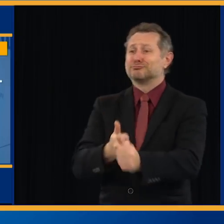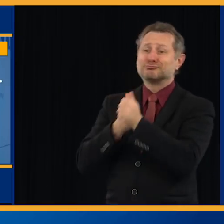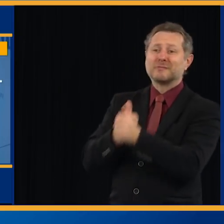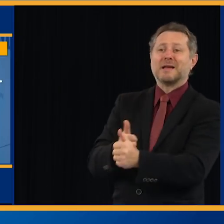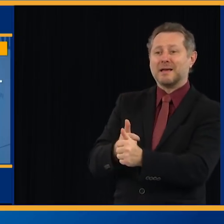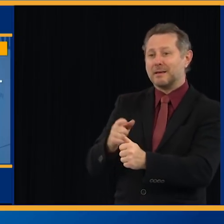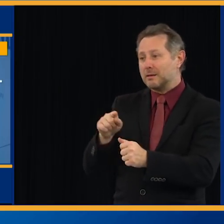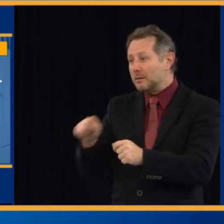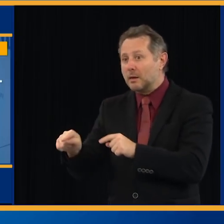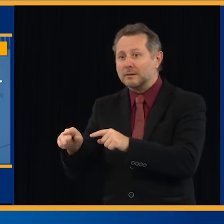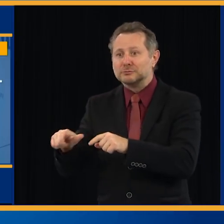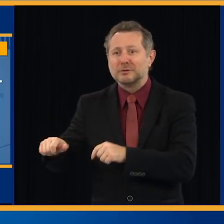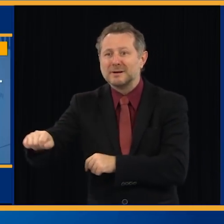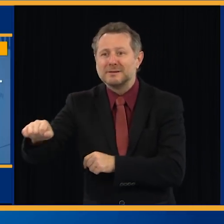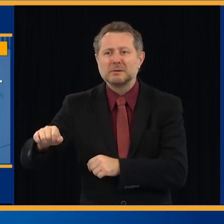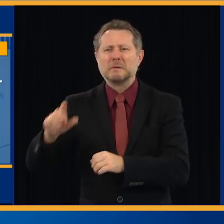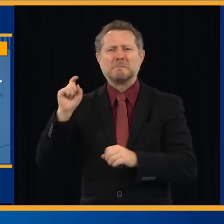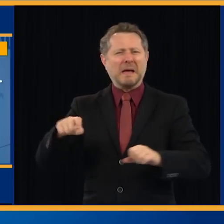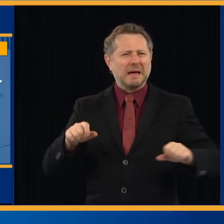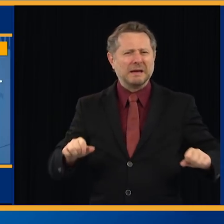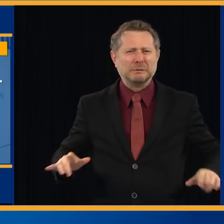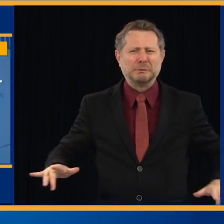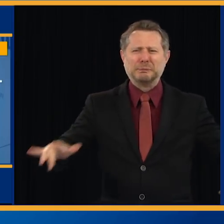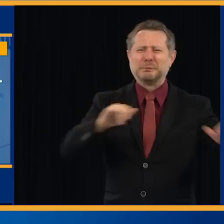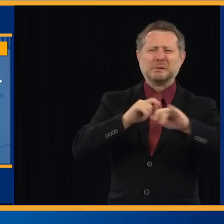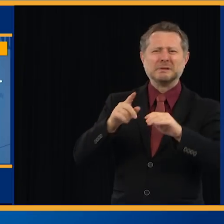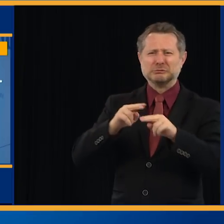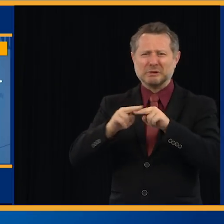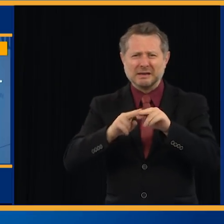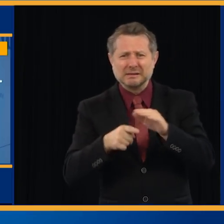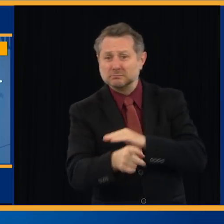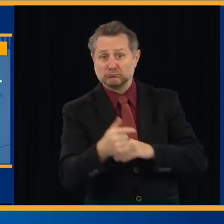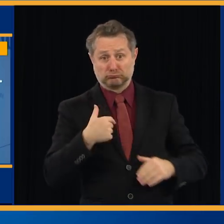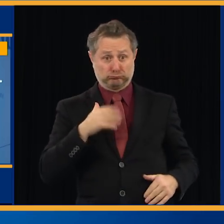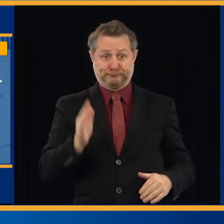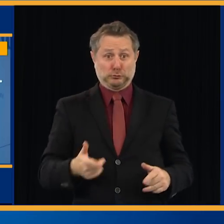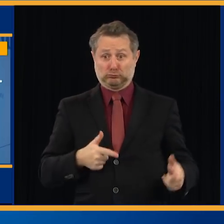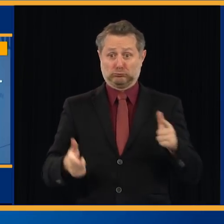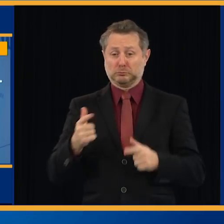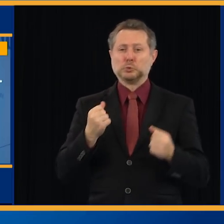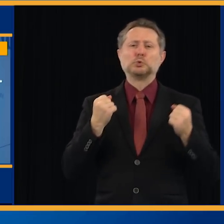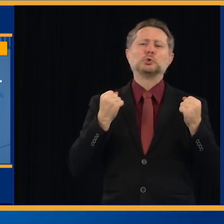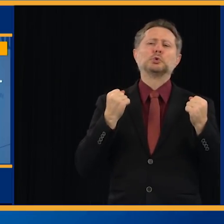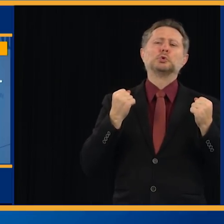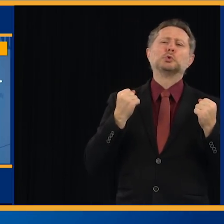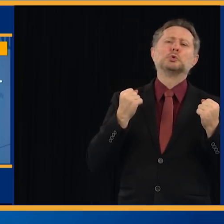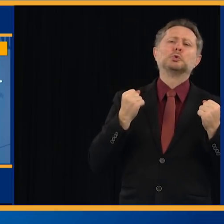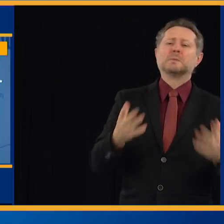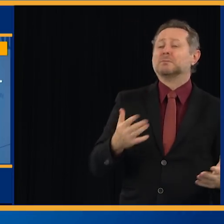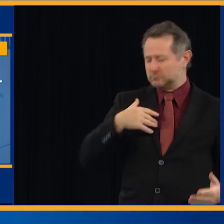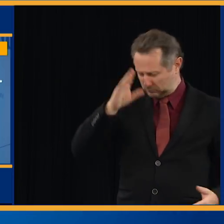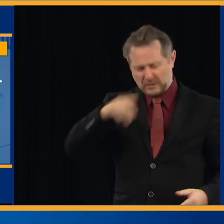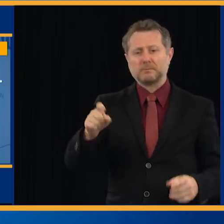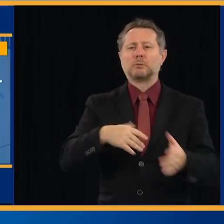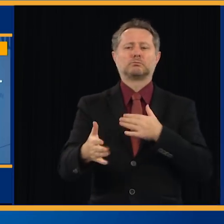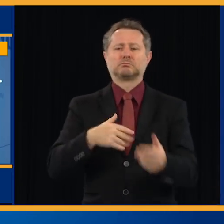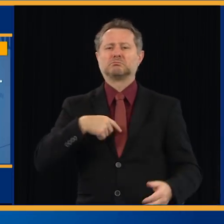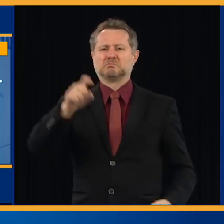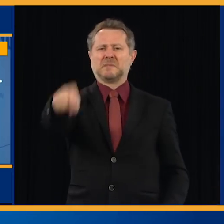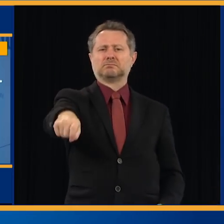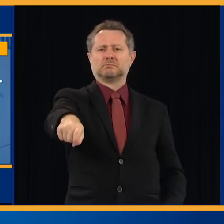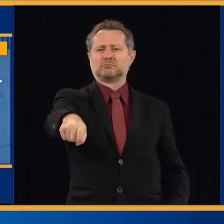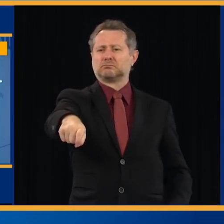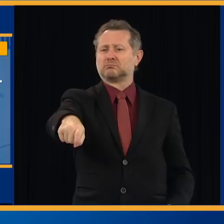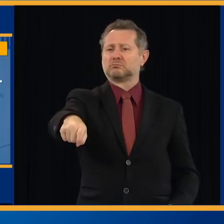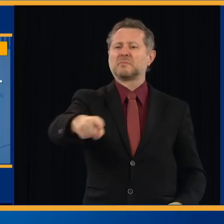cars before. But so what? That's what we have to do. So figure out how to do what you have